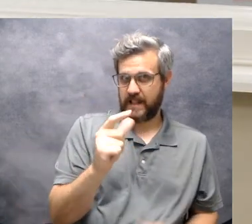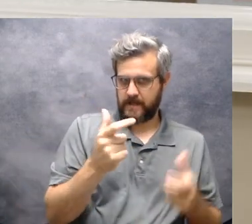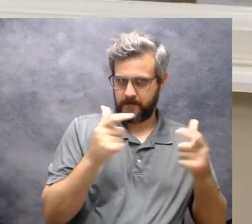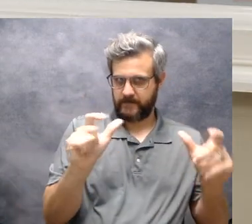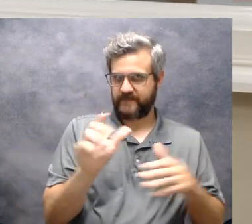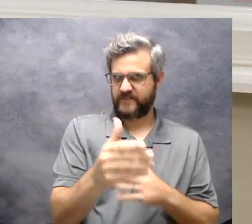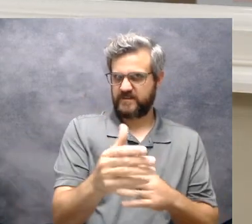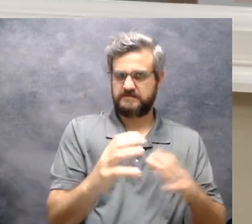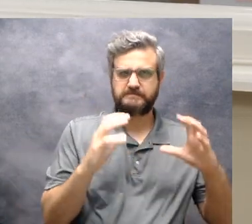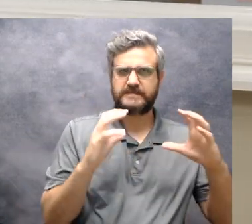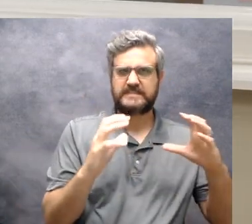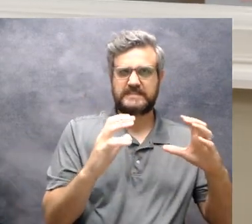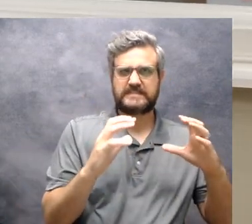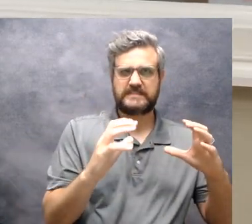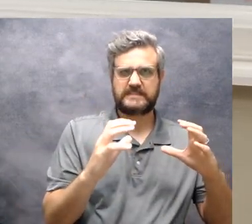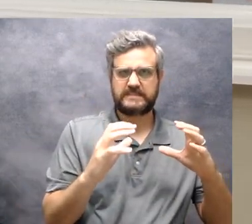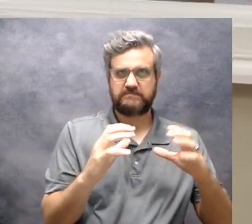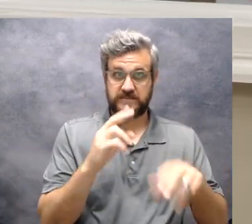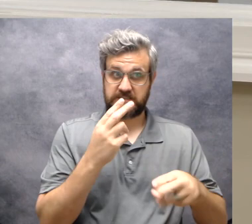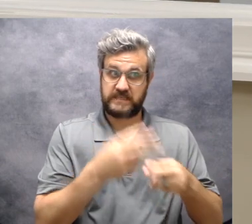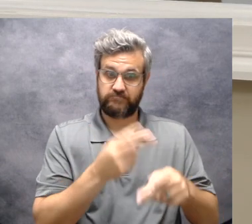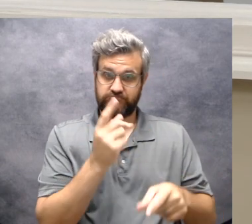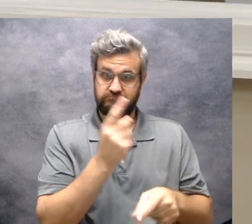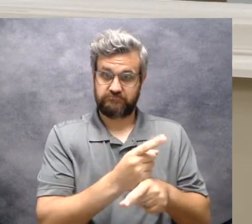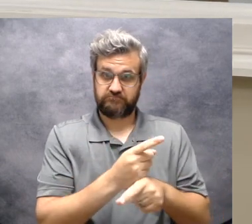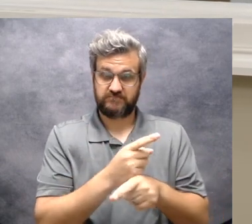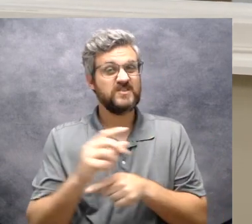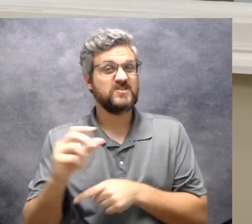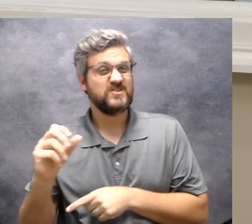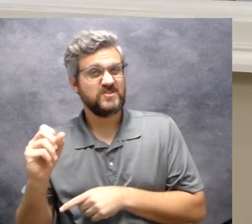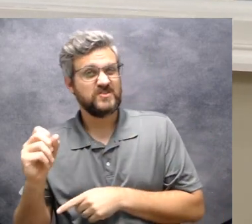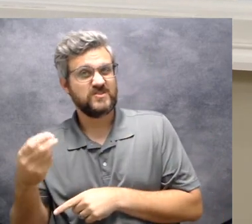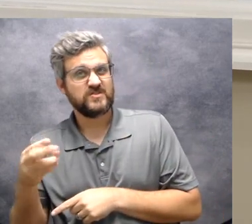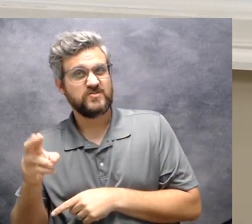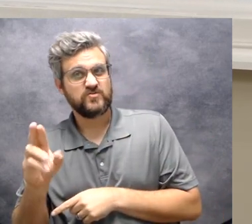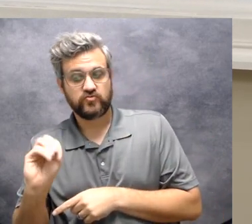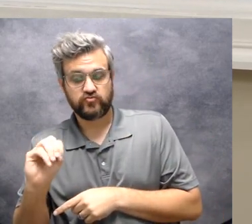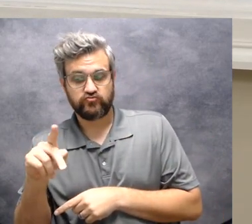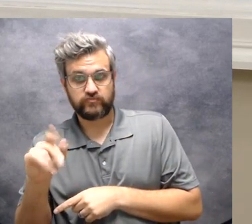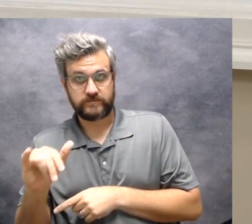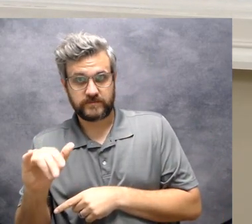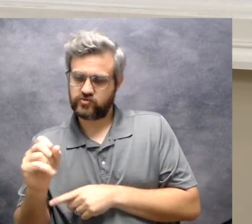is correct, it? And Shrimpy's kind of, you're small.